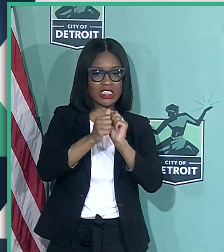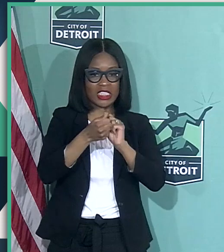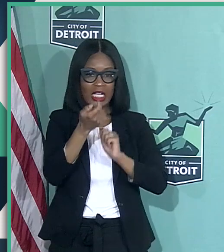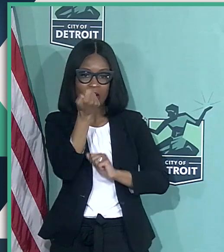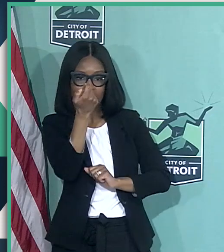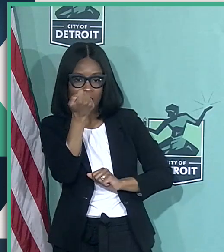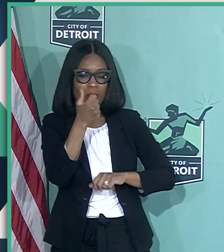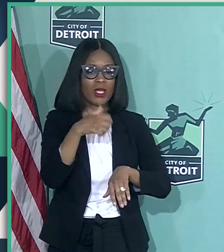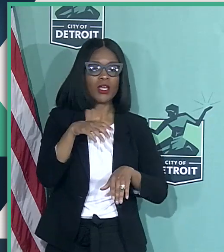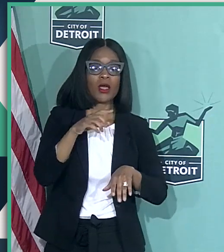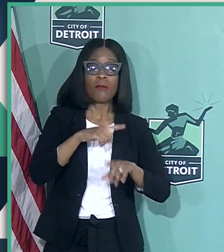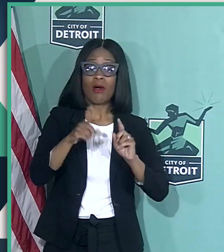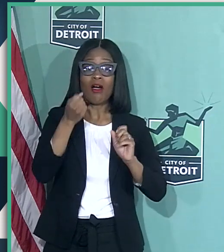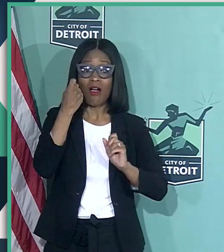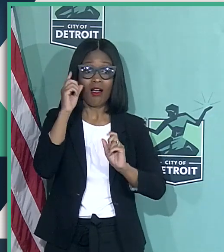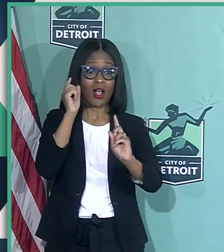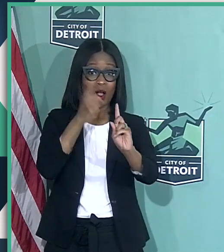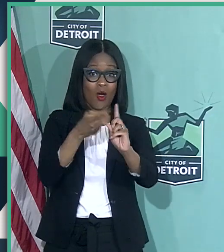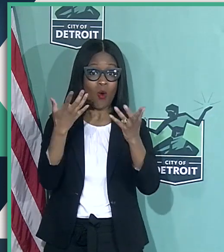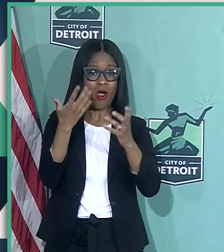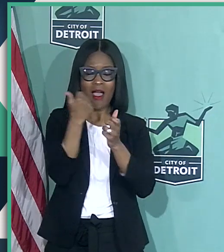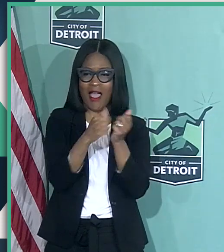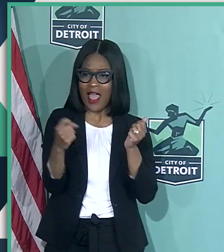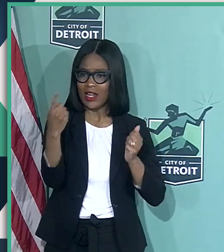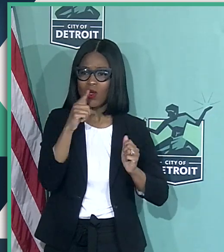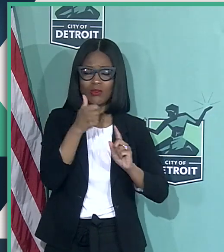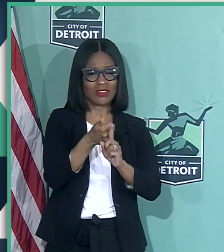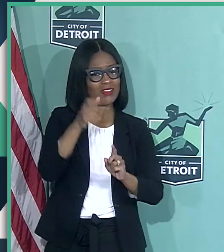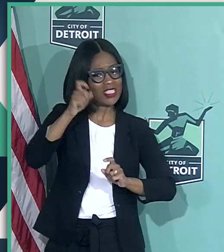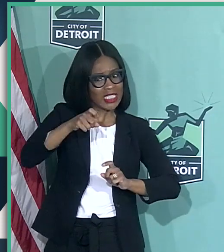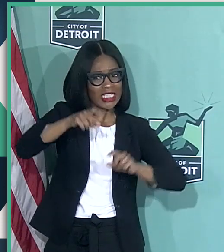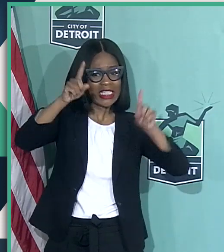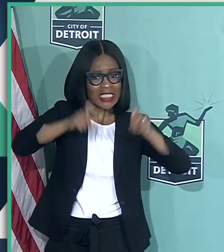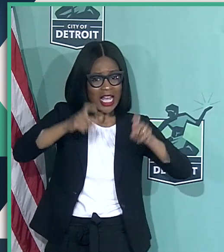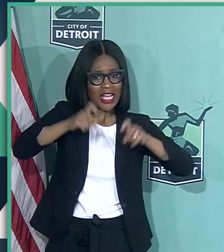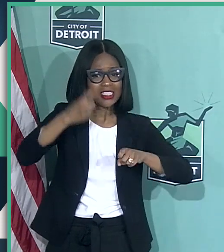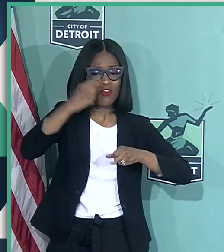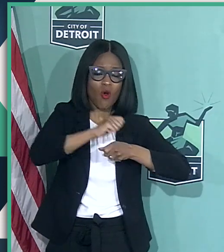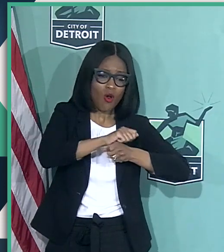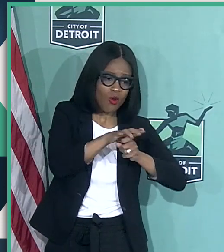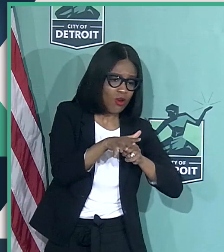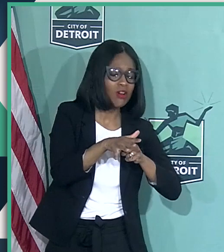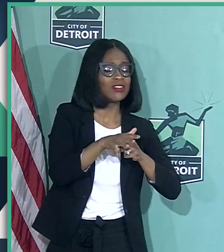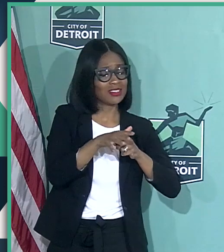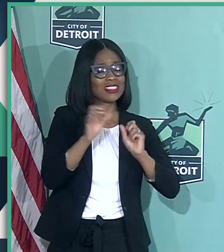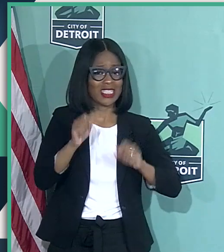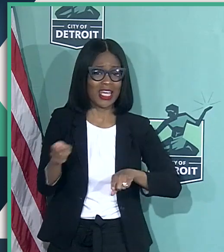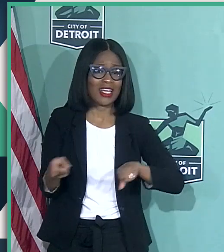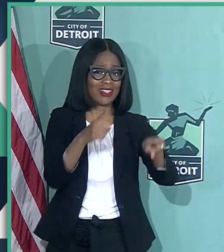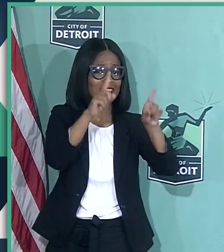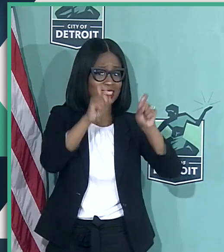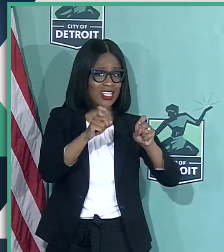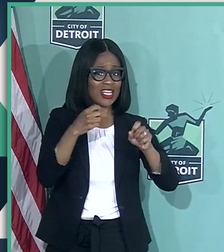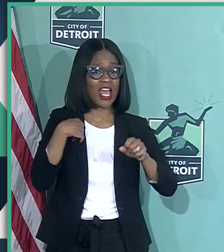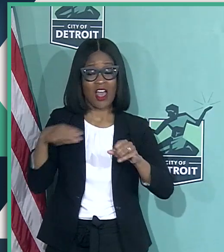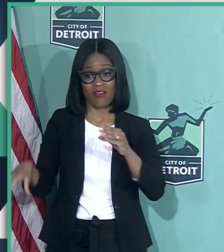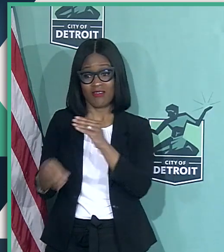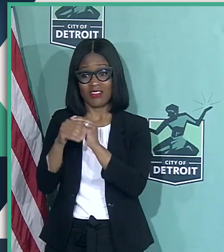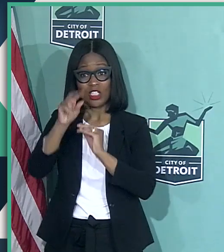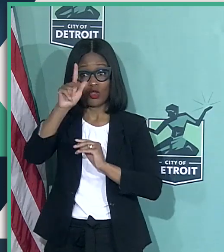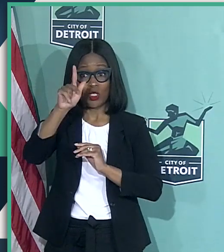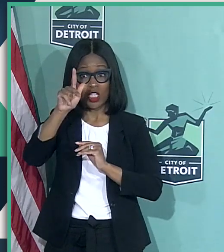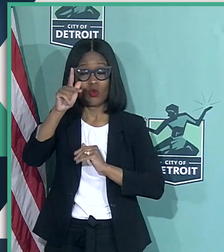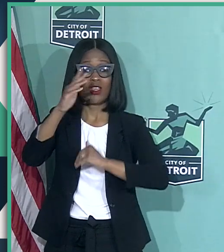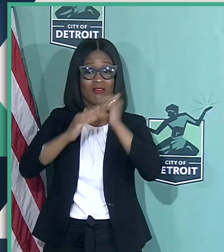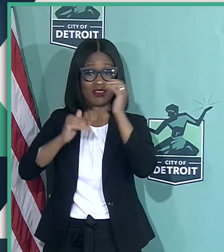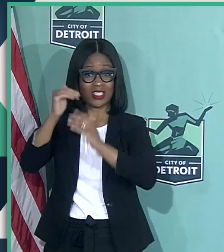But our goal is to make sure that anyone who needs to be tested for COVID-19 gets tested. We have 23 additional facilities scheduled